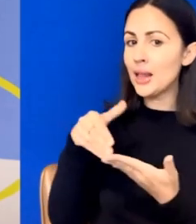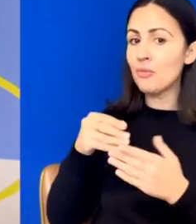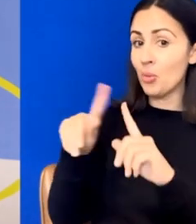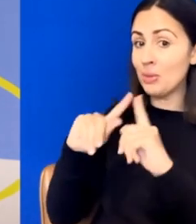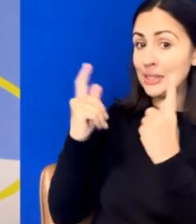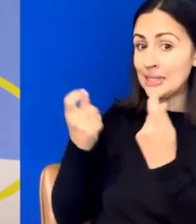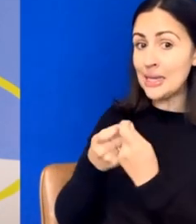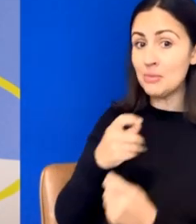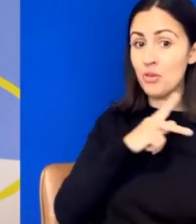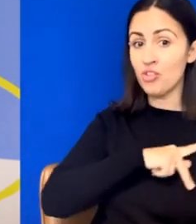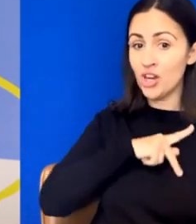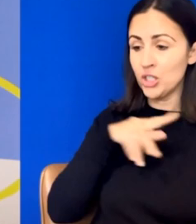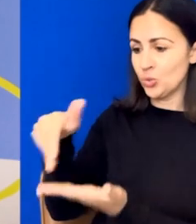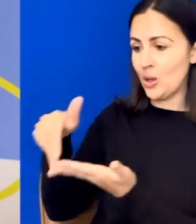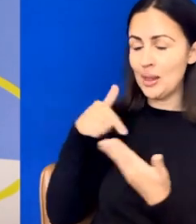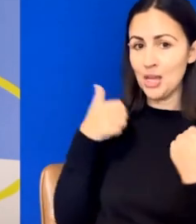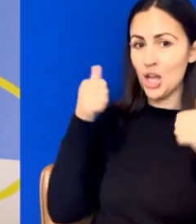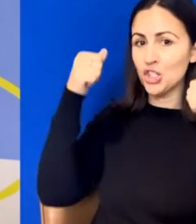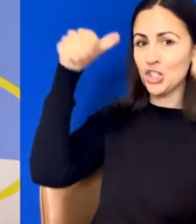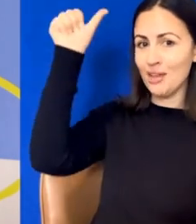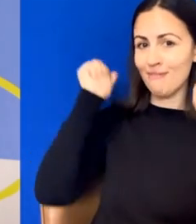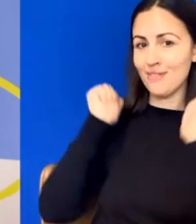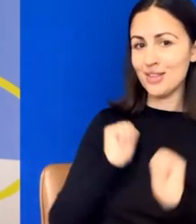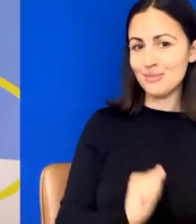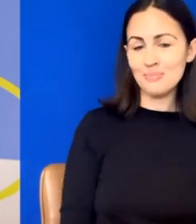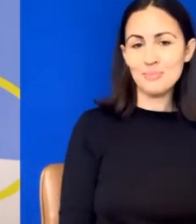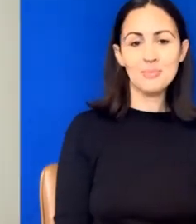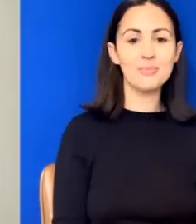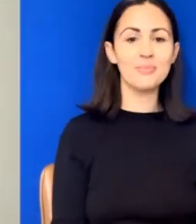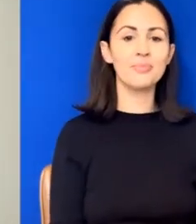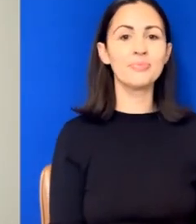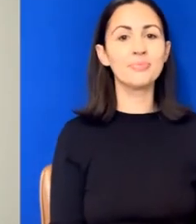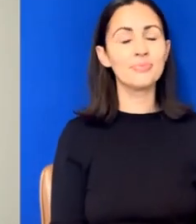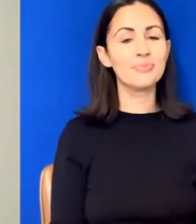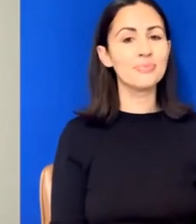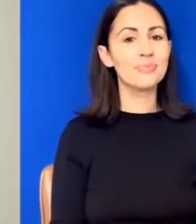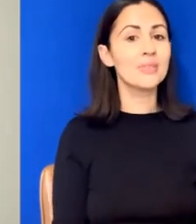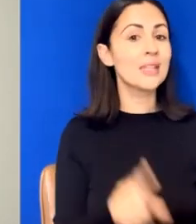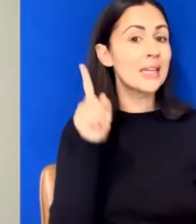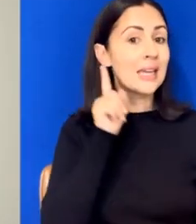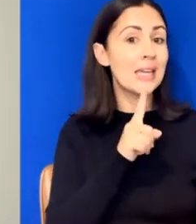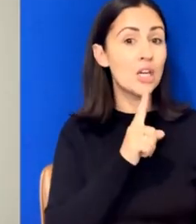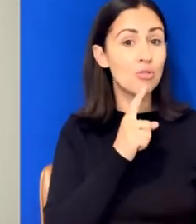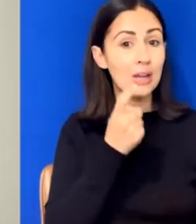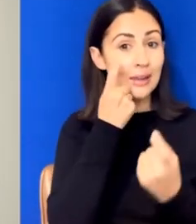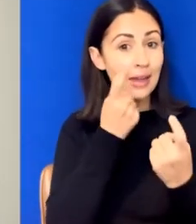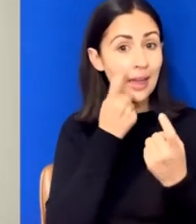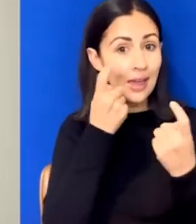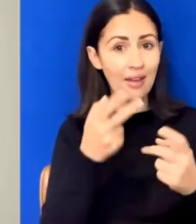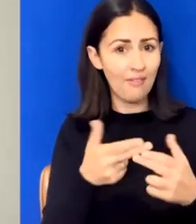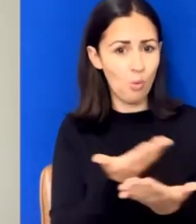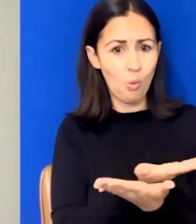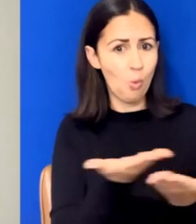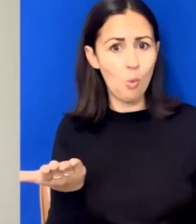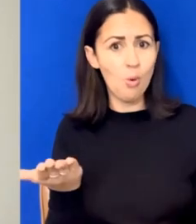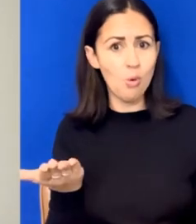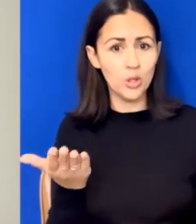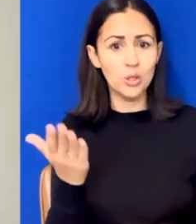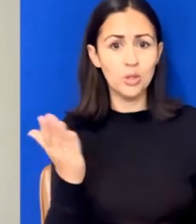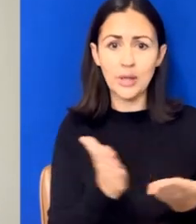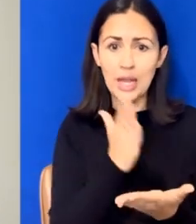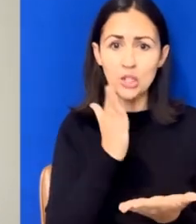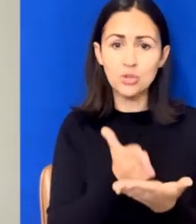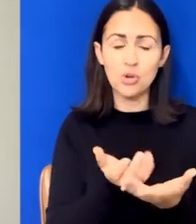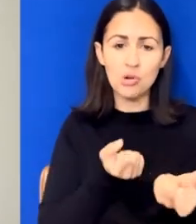so I can achieve all the things I want to do in life. Hearing care is for all and everyone to help